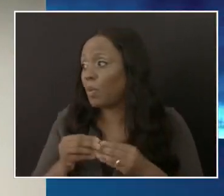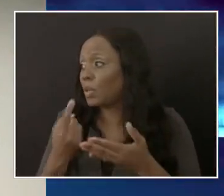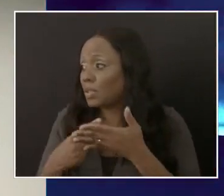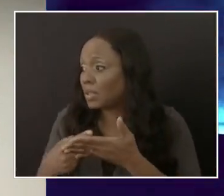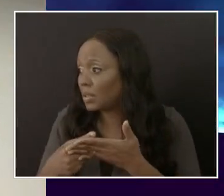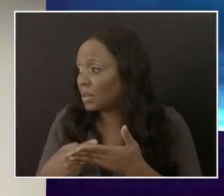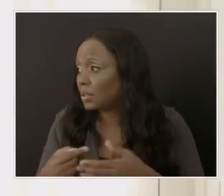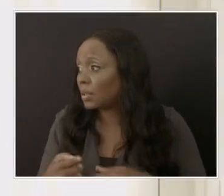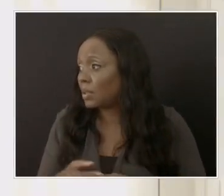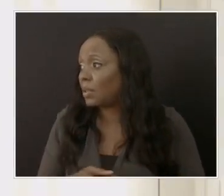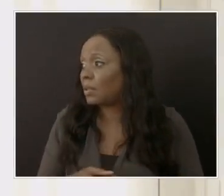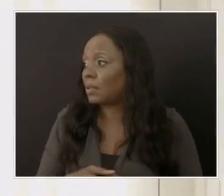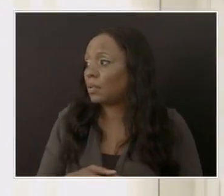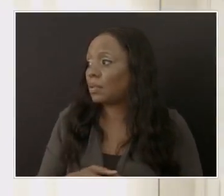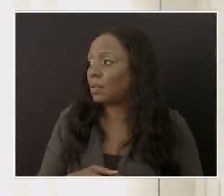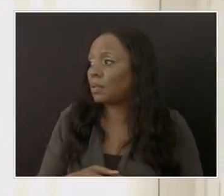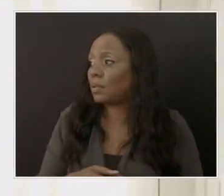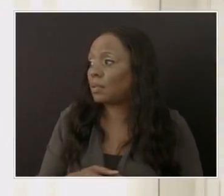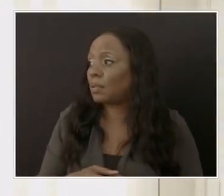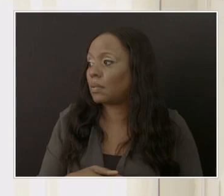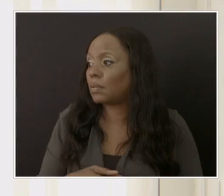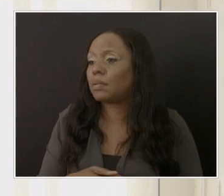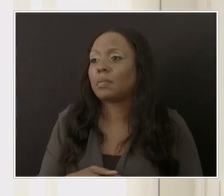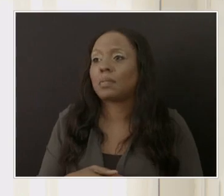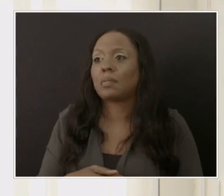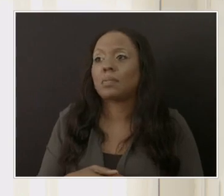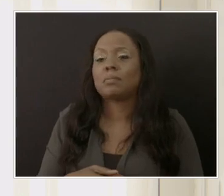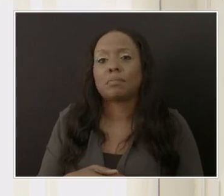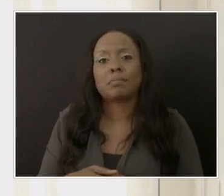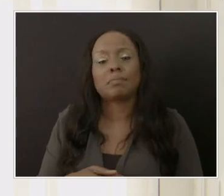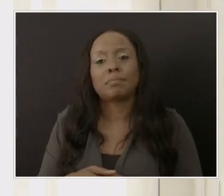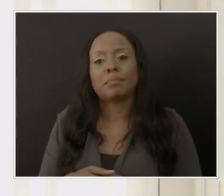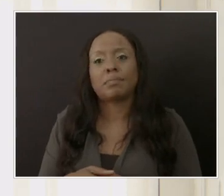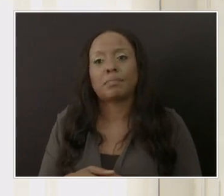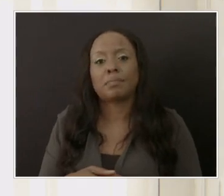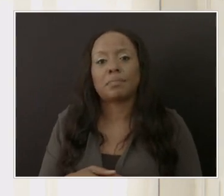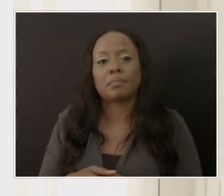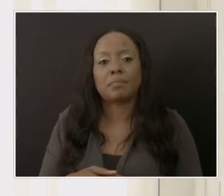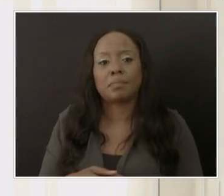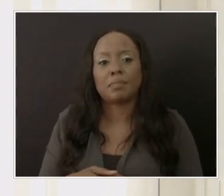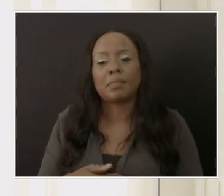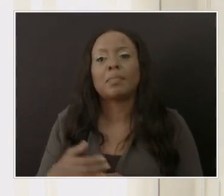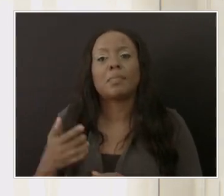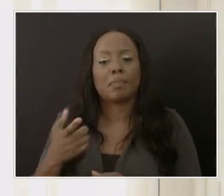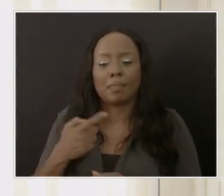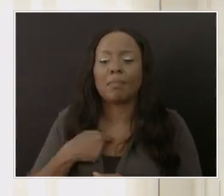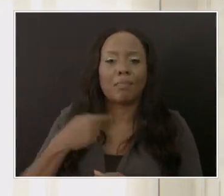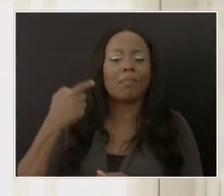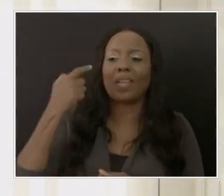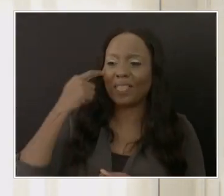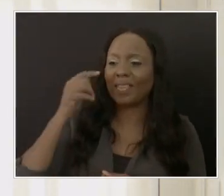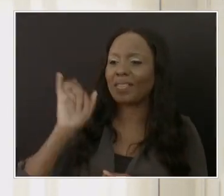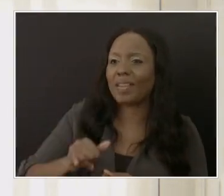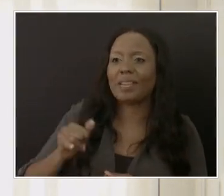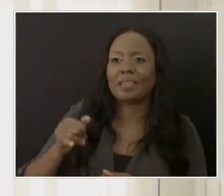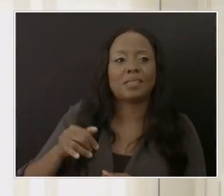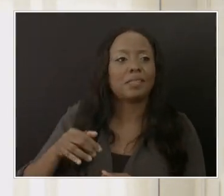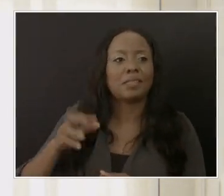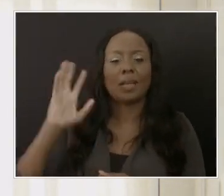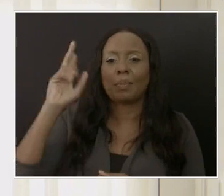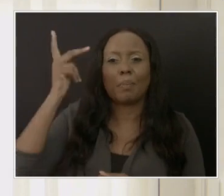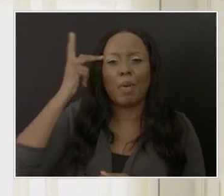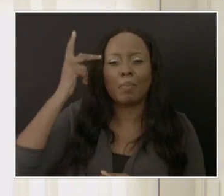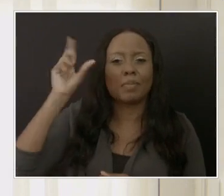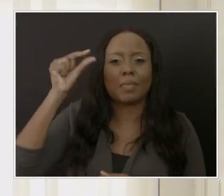and New Year's? I think that uh that falls within the realm of what is uh referred to as policy decisions though. And um Dr